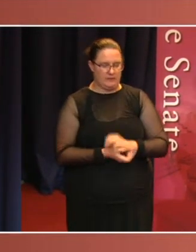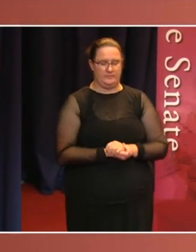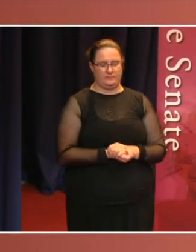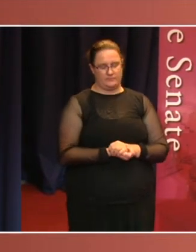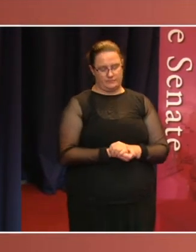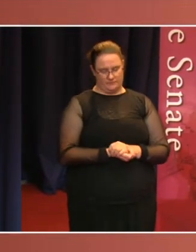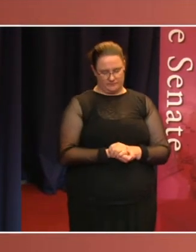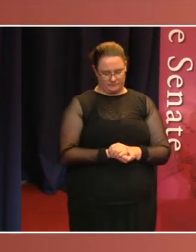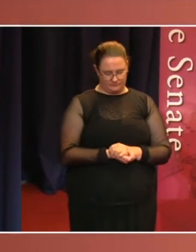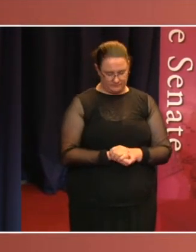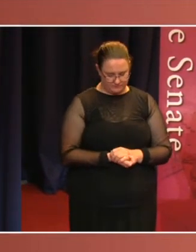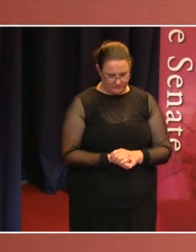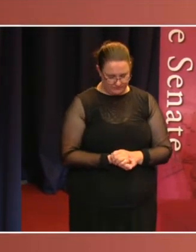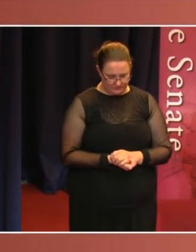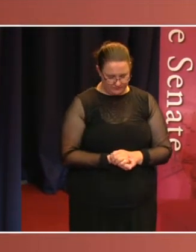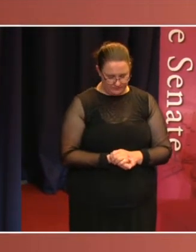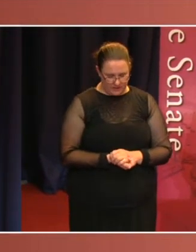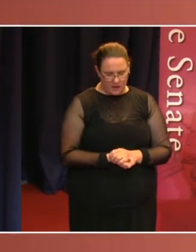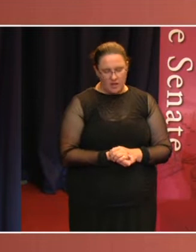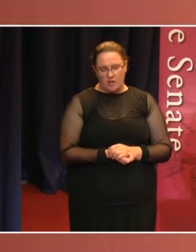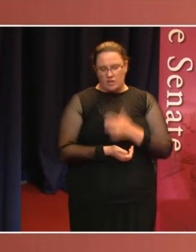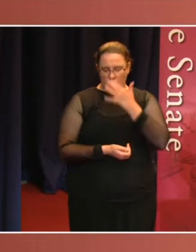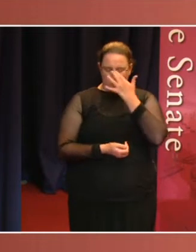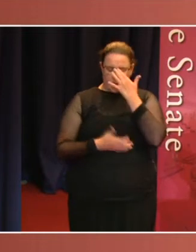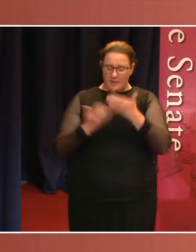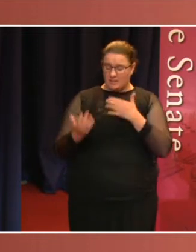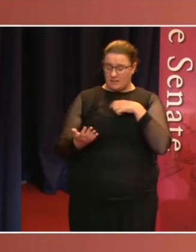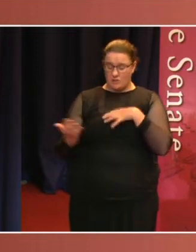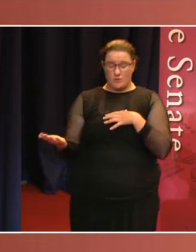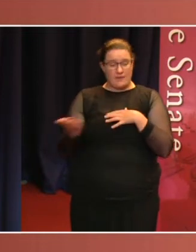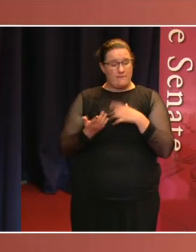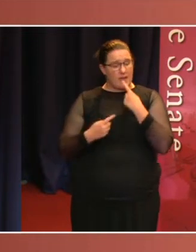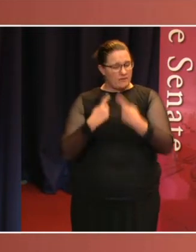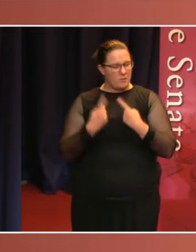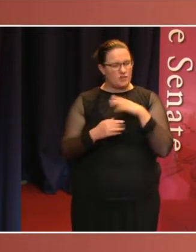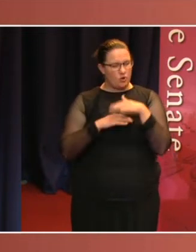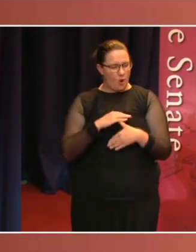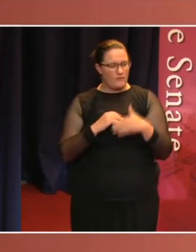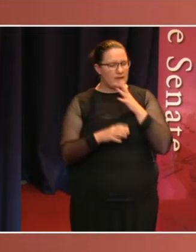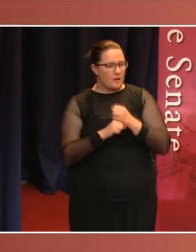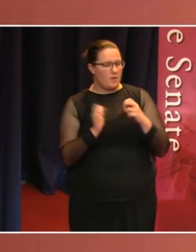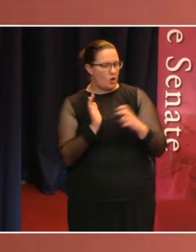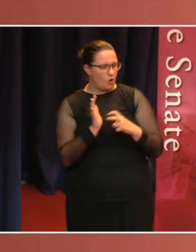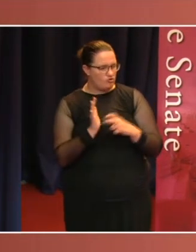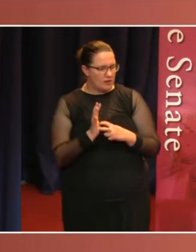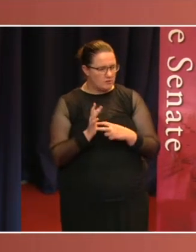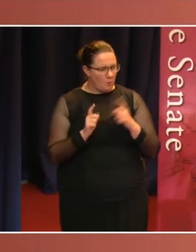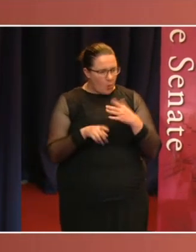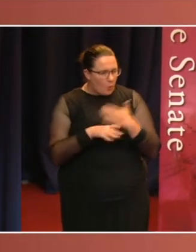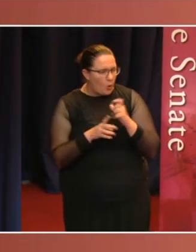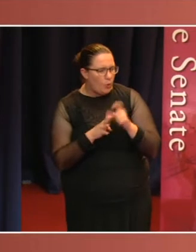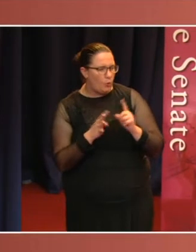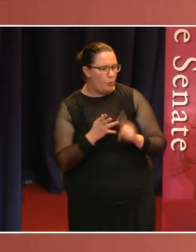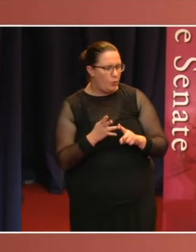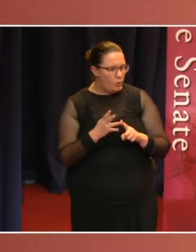and contracts with consultancies to include information about the purpose and scope of the work, a kind of expansion of the Murray